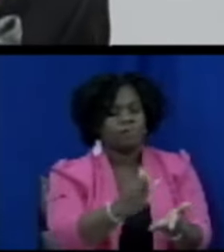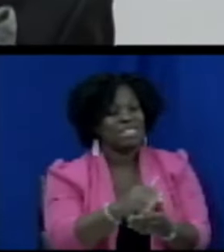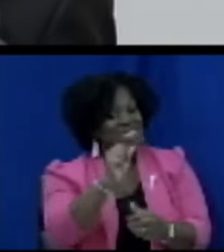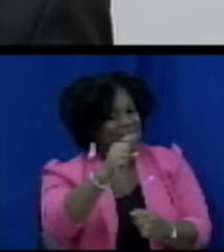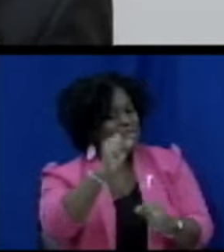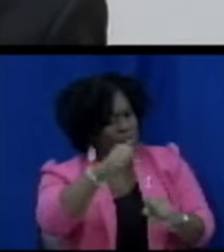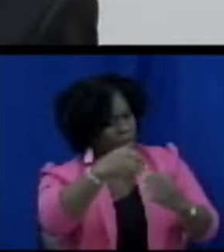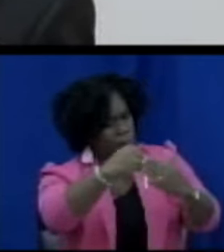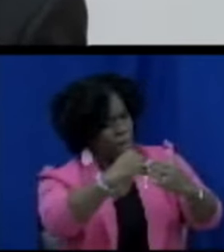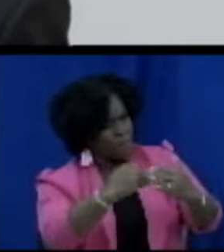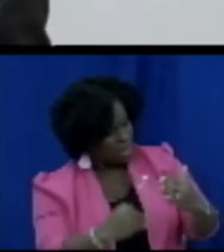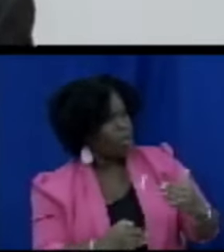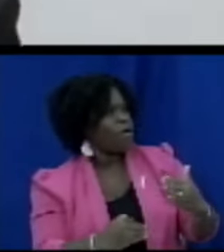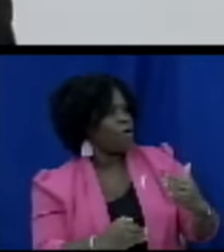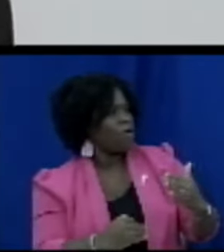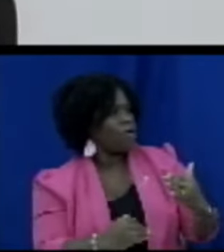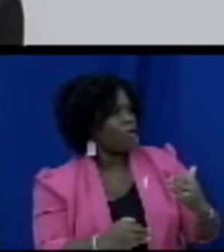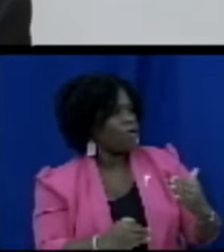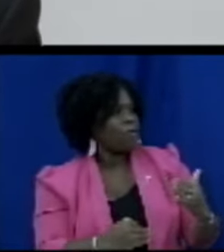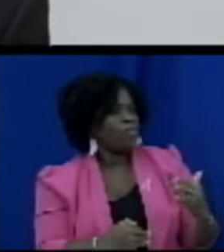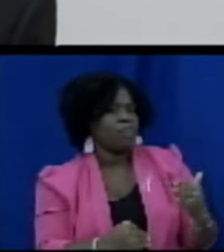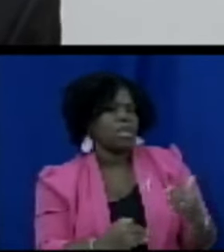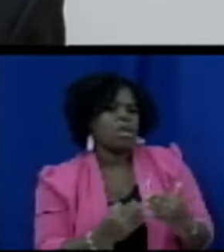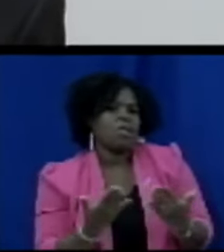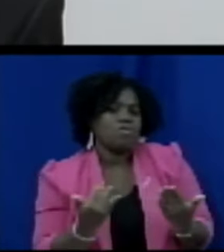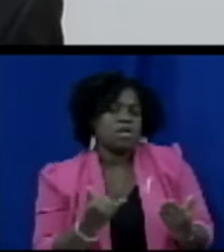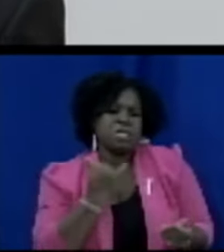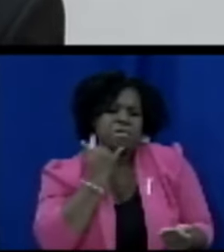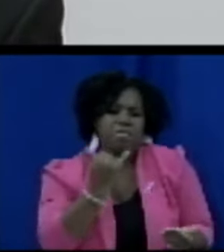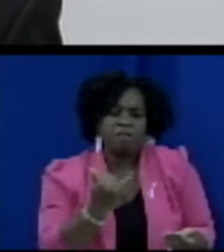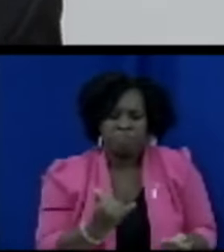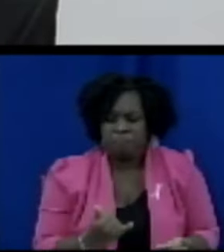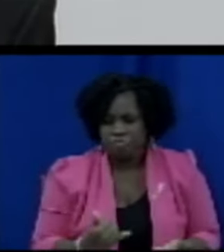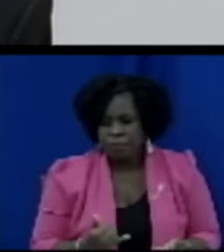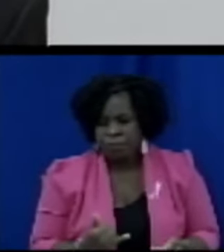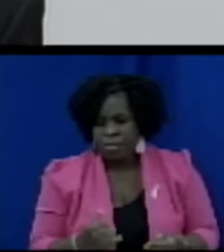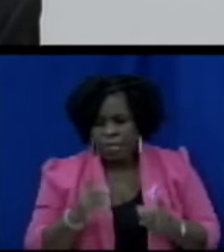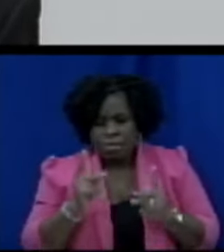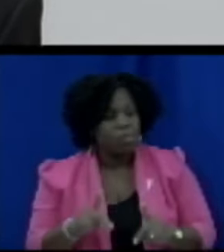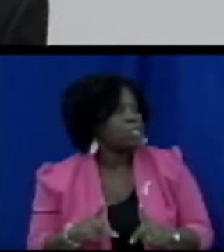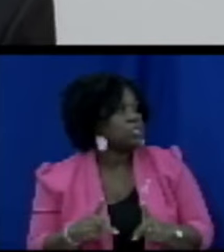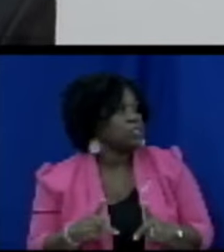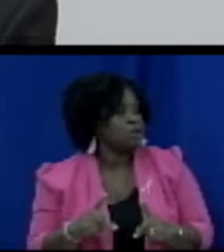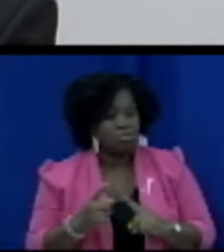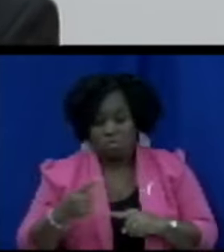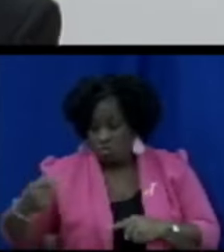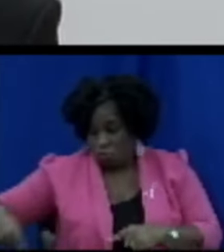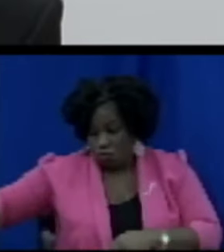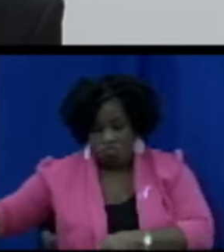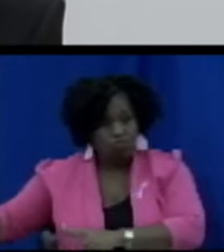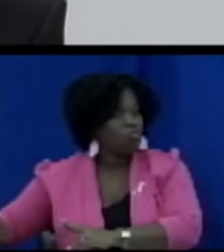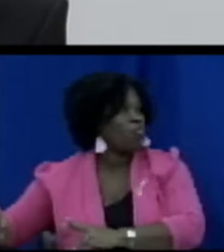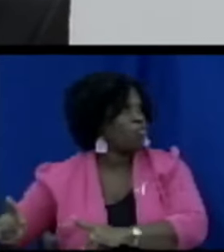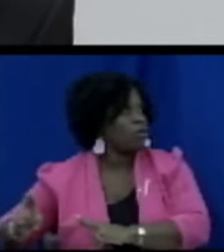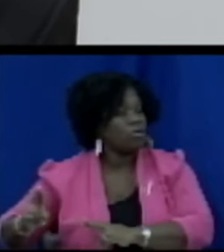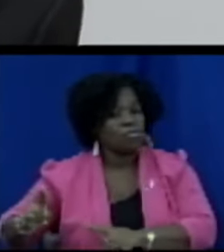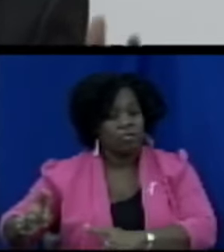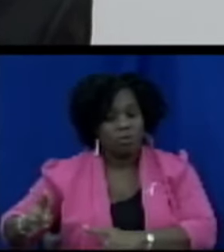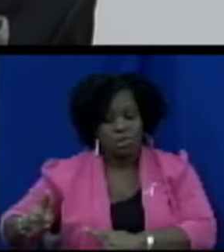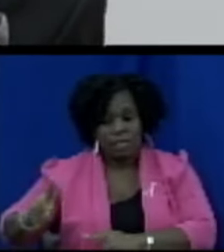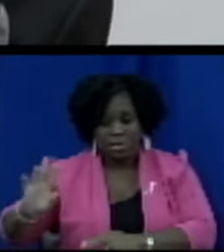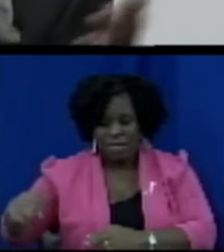because if the guy down the street is selling at 20 that he would have applied